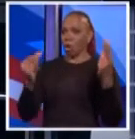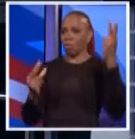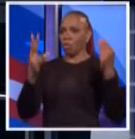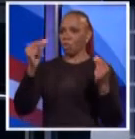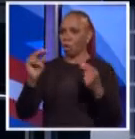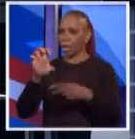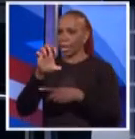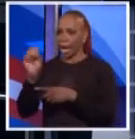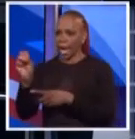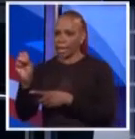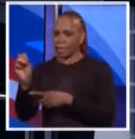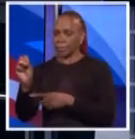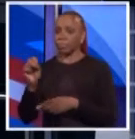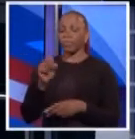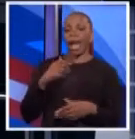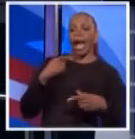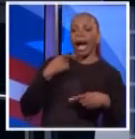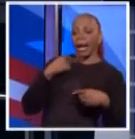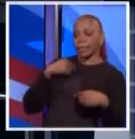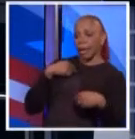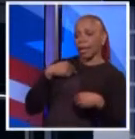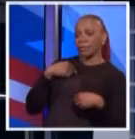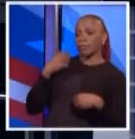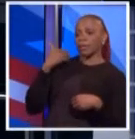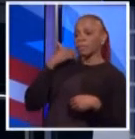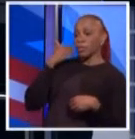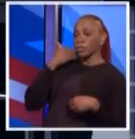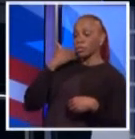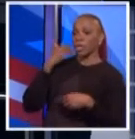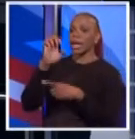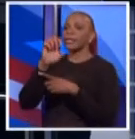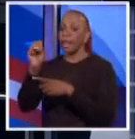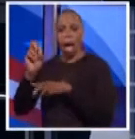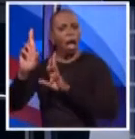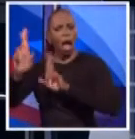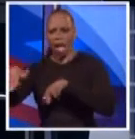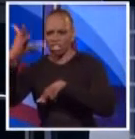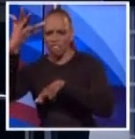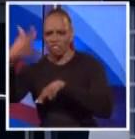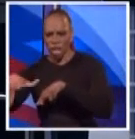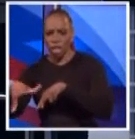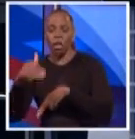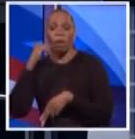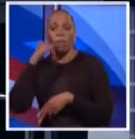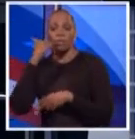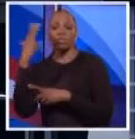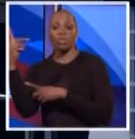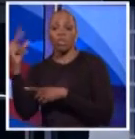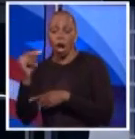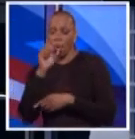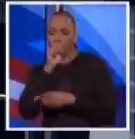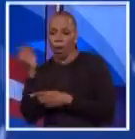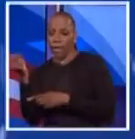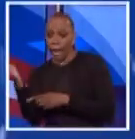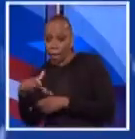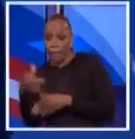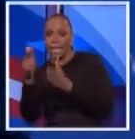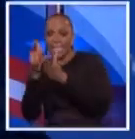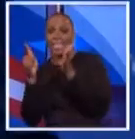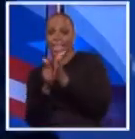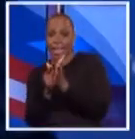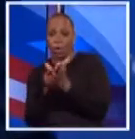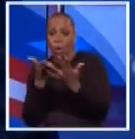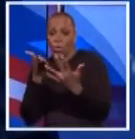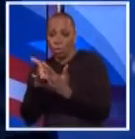Mr. Spitzer, prostitution and gambling. No, I think I answered already with respect to prostitution, no, but gambling already is legal and taxed.